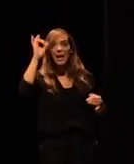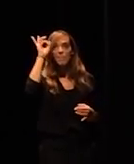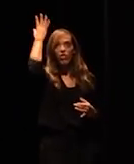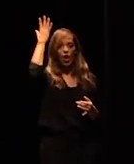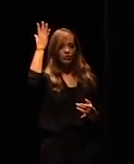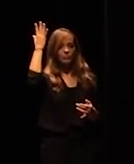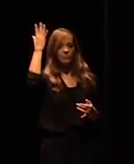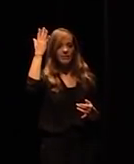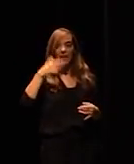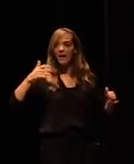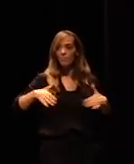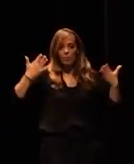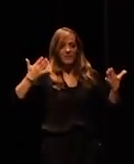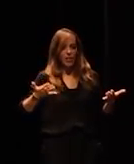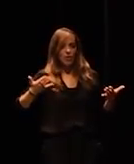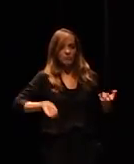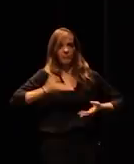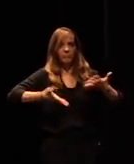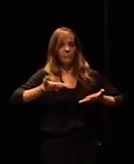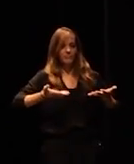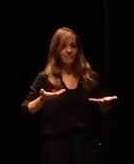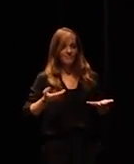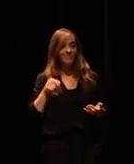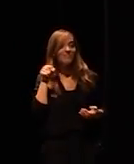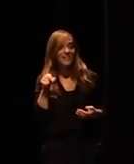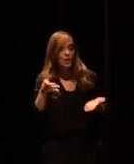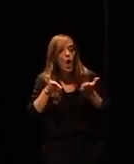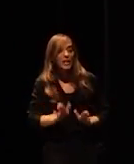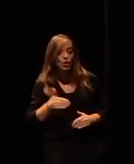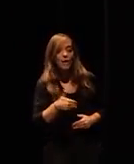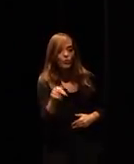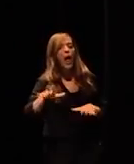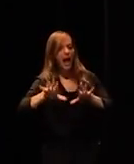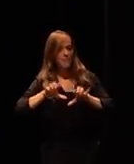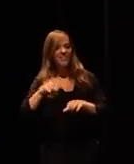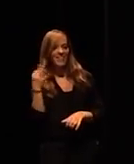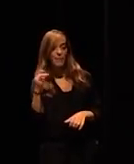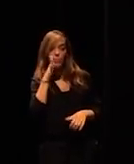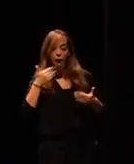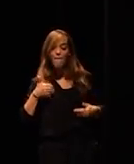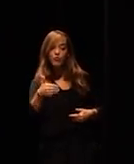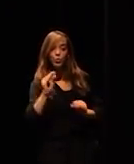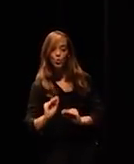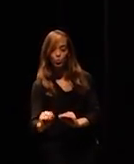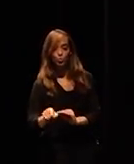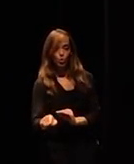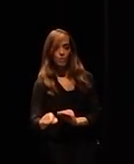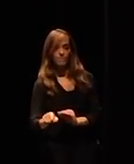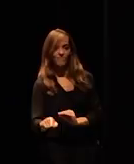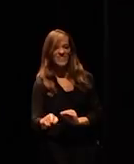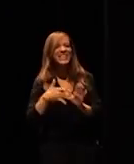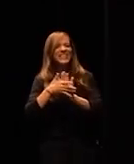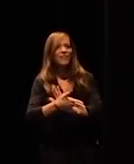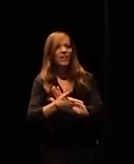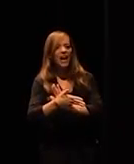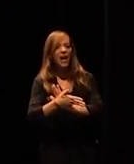improvising that's really what they have to learn because their future is going to be not having a fixed job but hopping from job